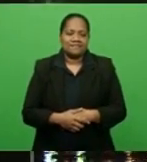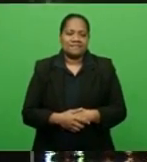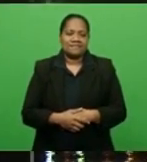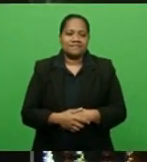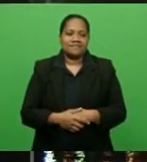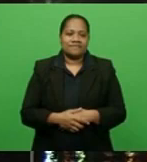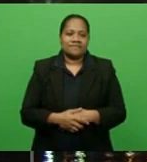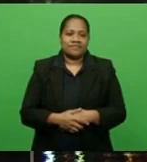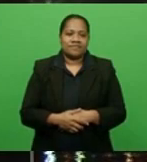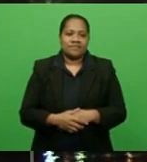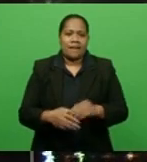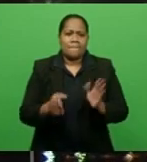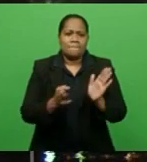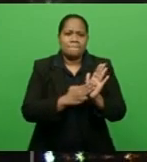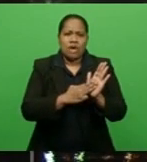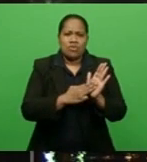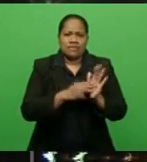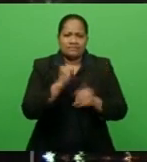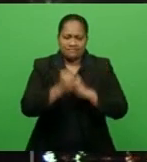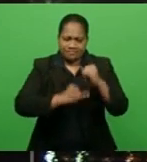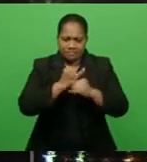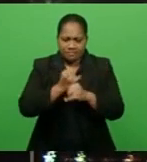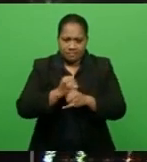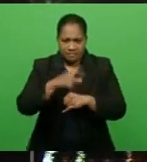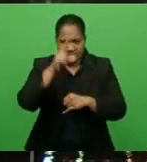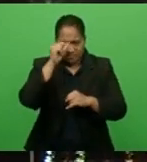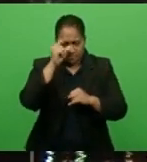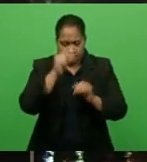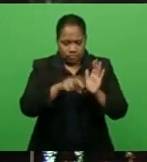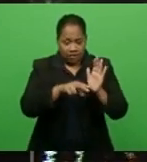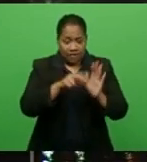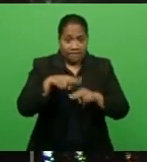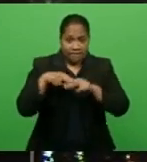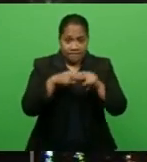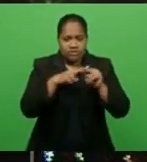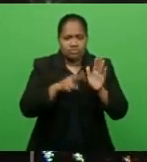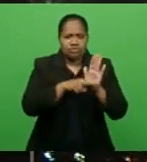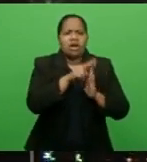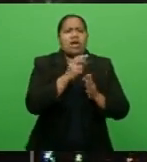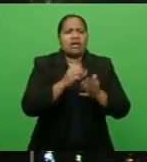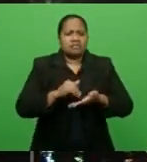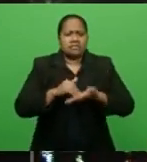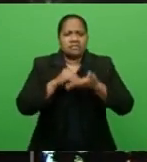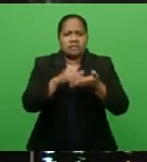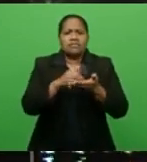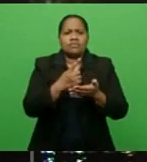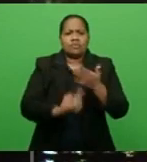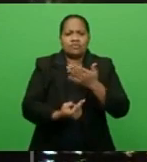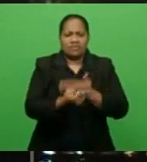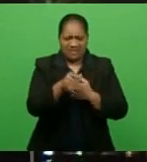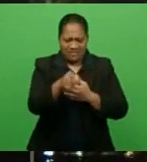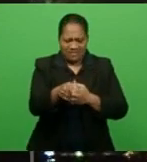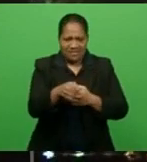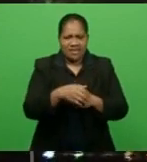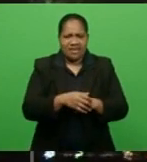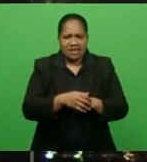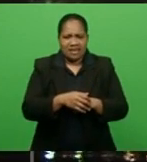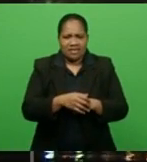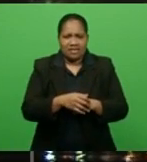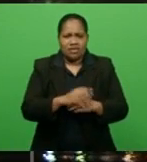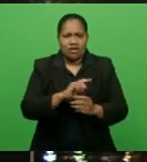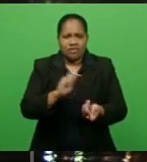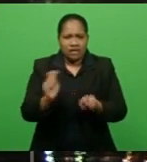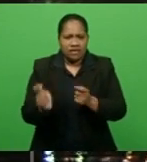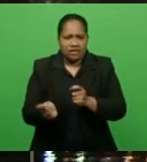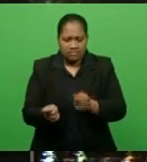Marriott International Fiji Resorts held a successful fundraising golf tournament in support of Solielesu. All proceedings from the charity